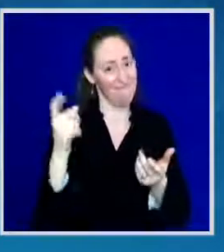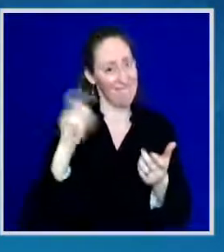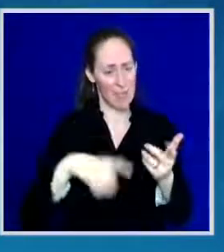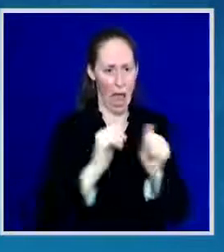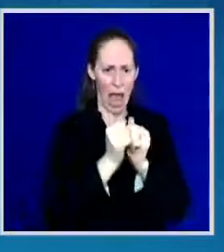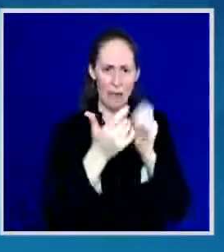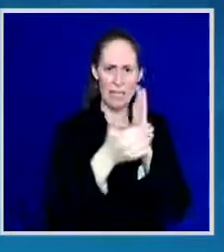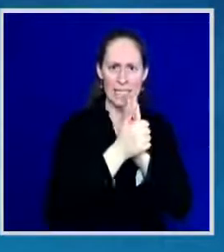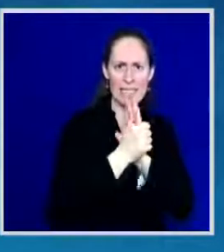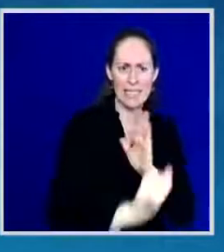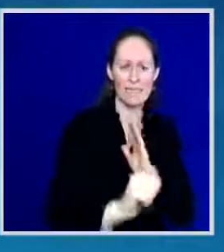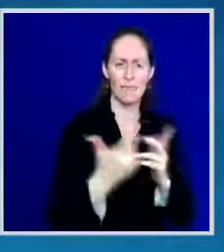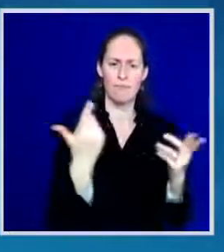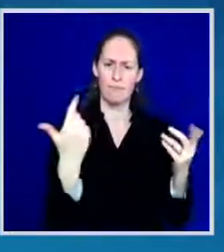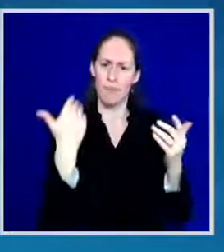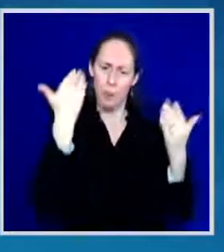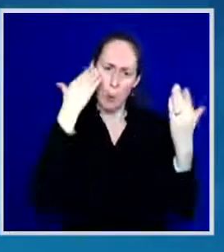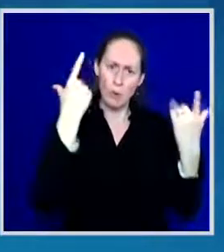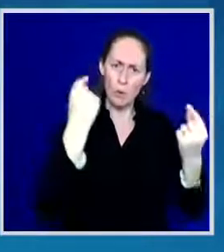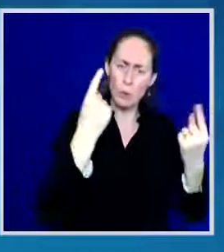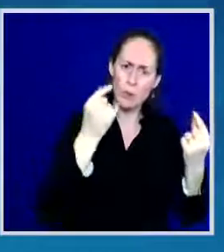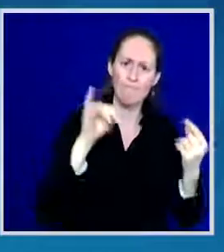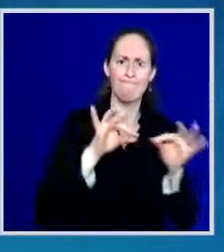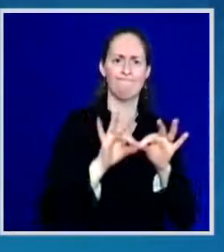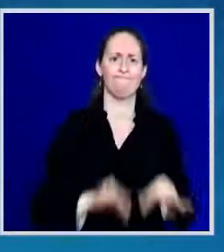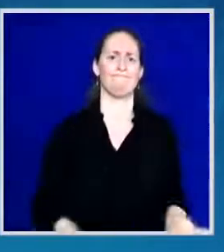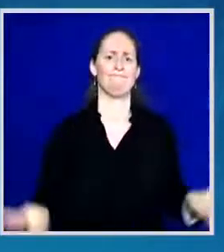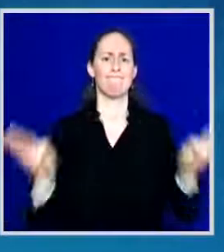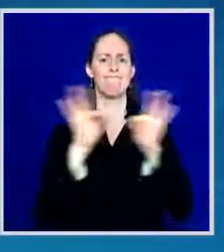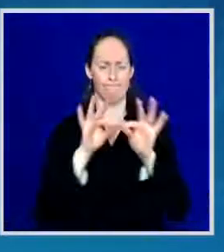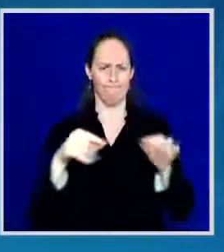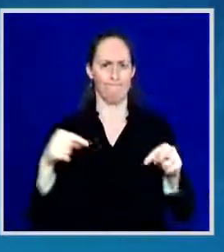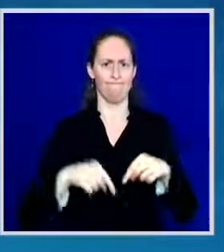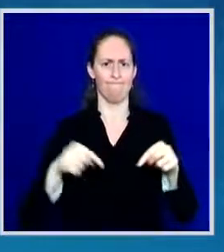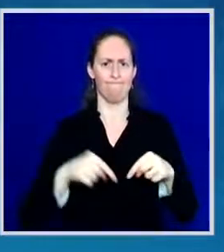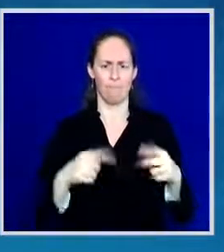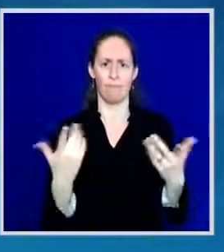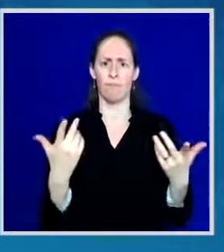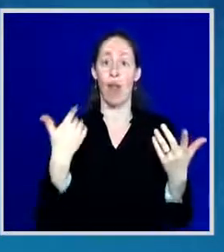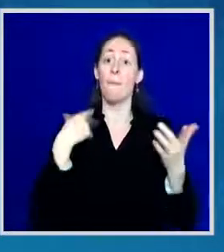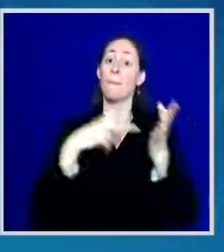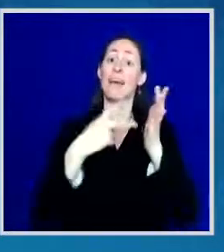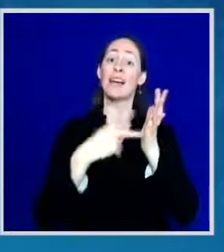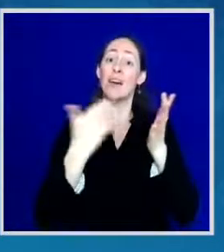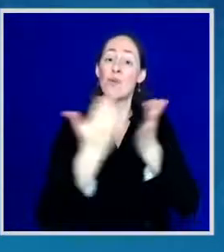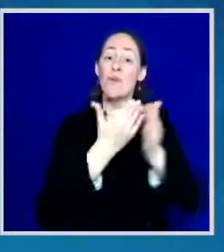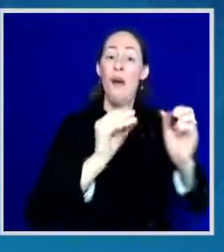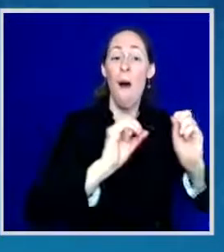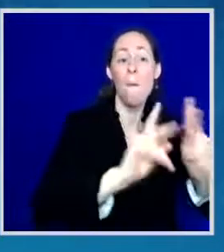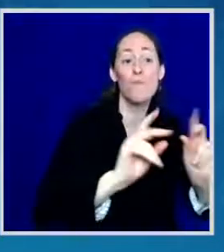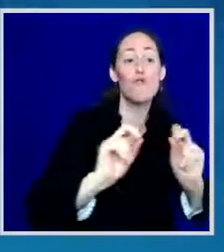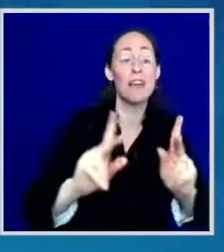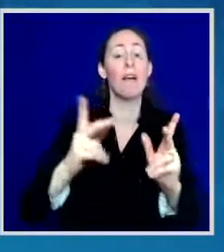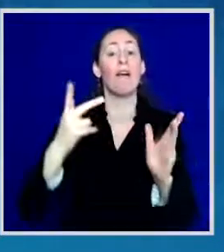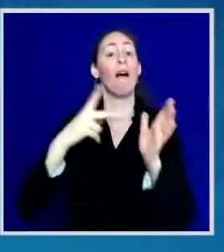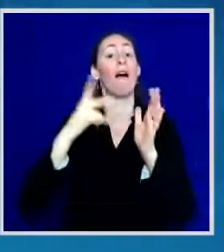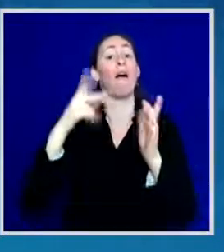too. which is why we will also create more opportunities for education after high school.